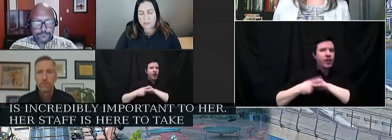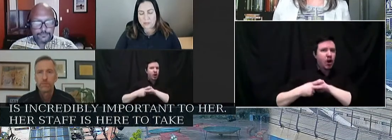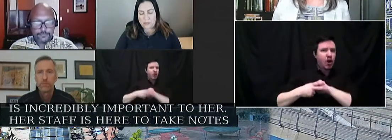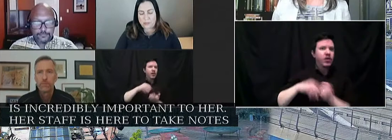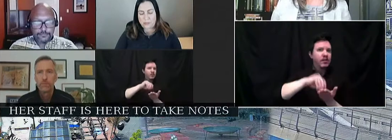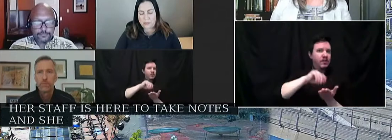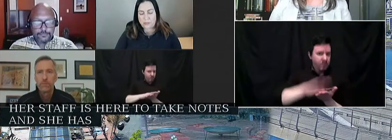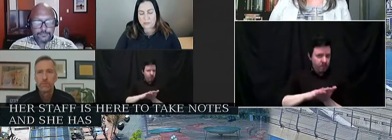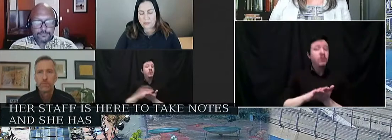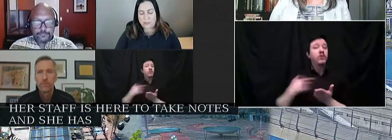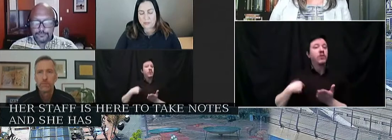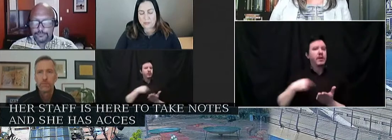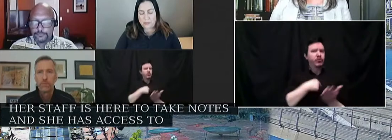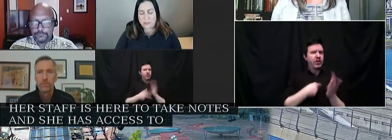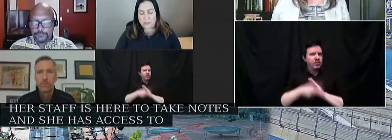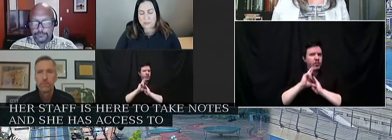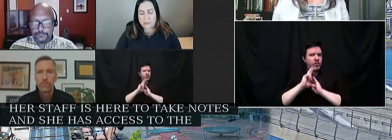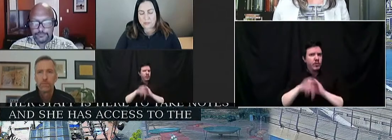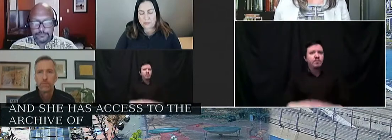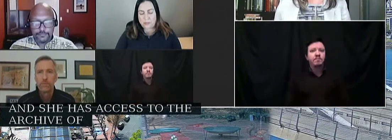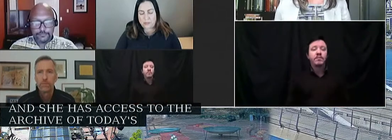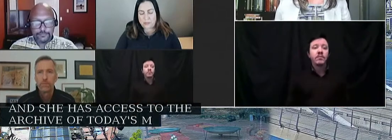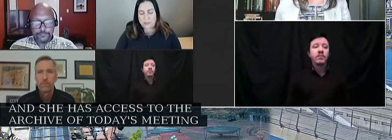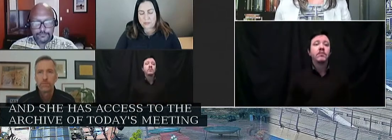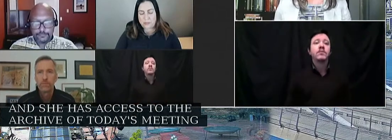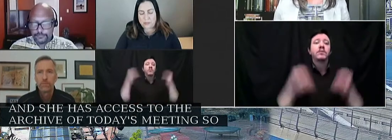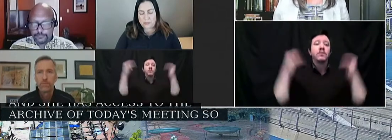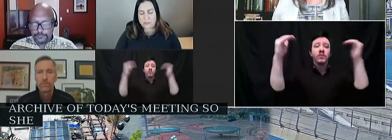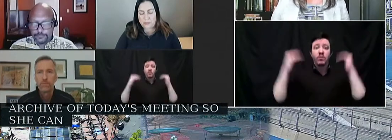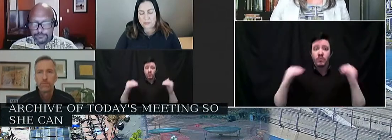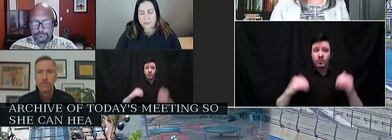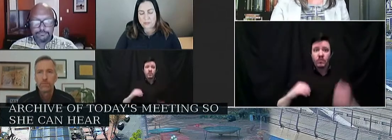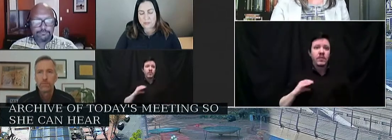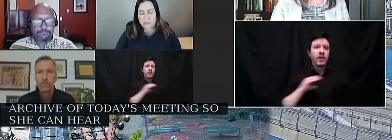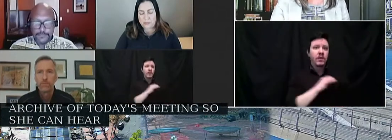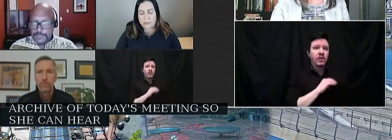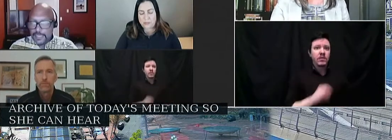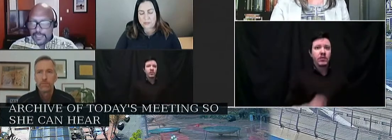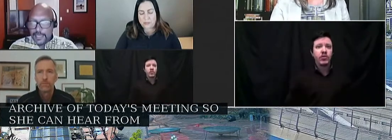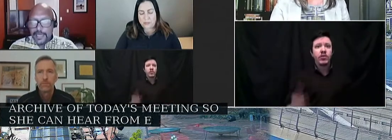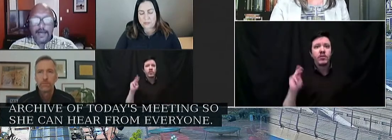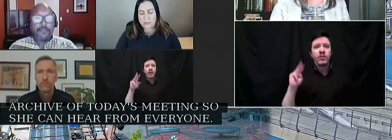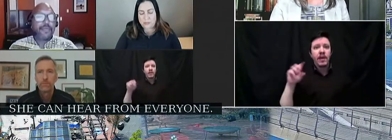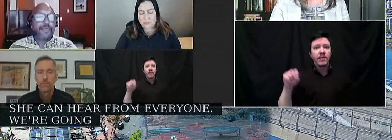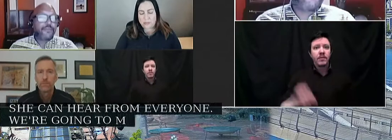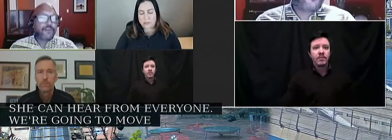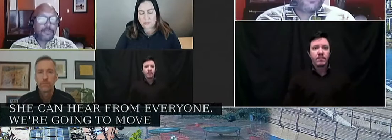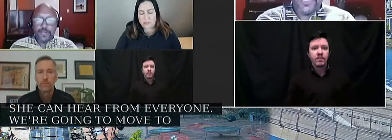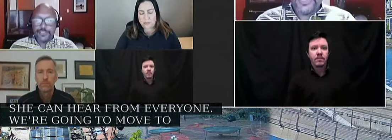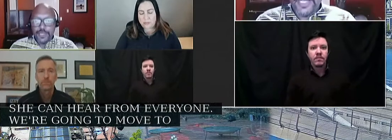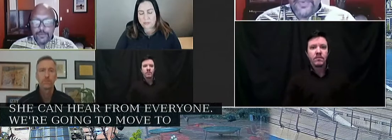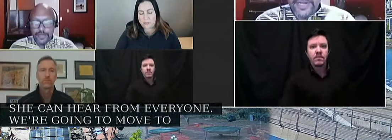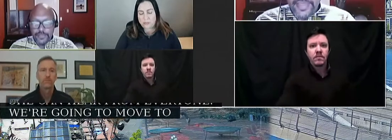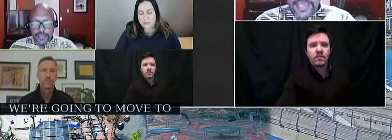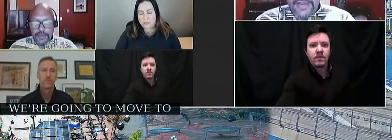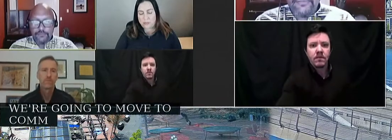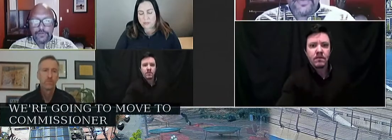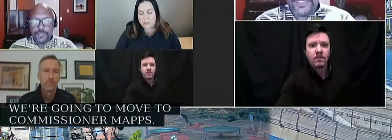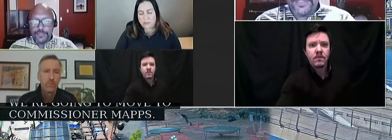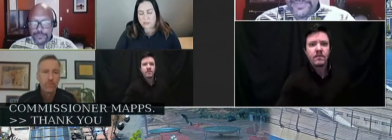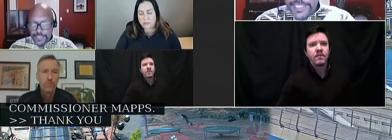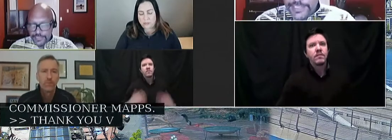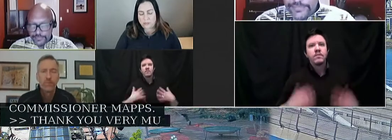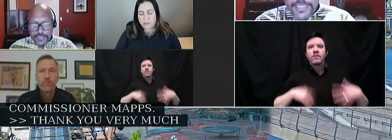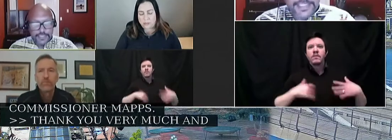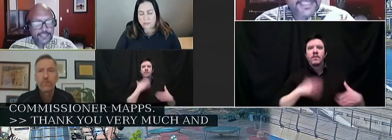can hear from everyone. So that said, we're going to move then to Commissioner Mapps. Thank you very much and I want to thank